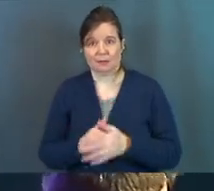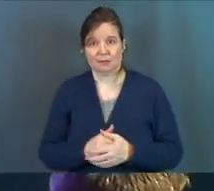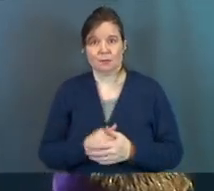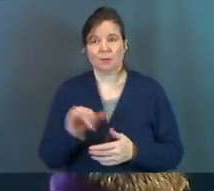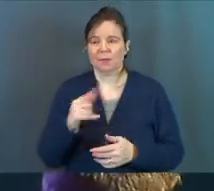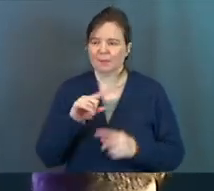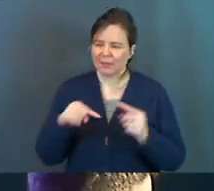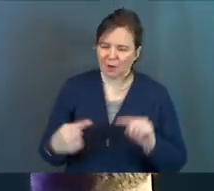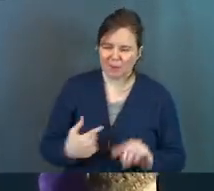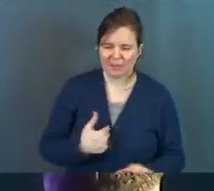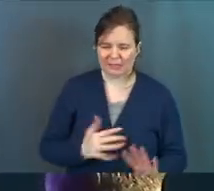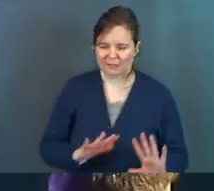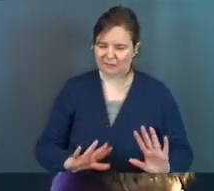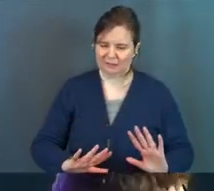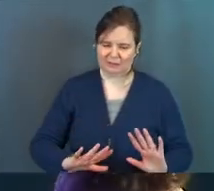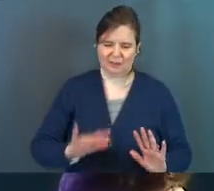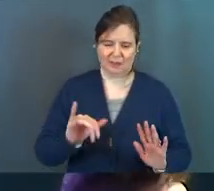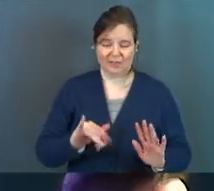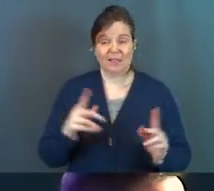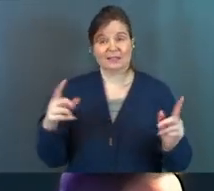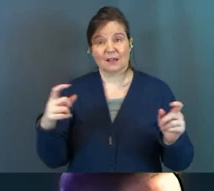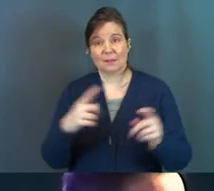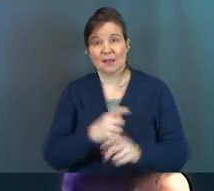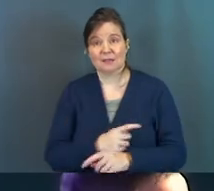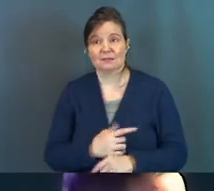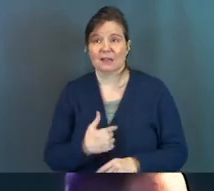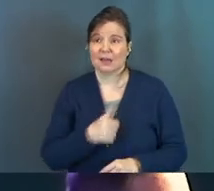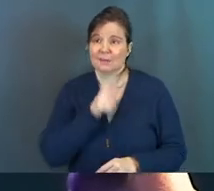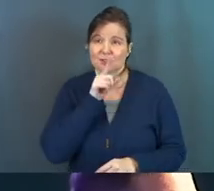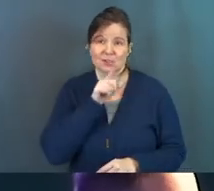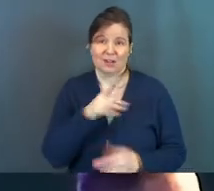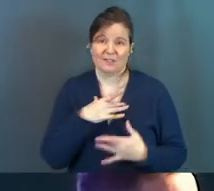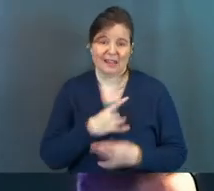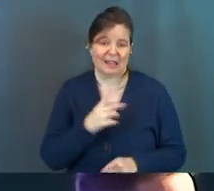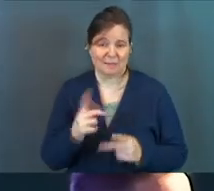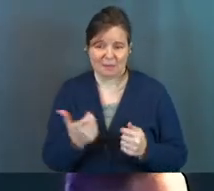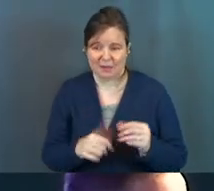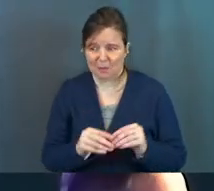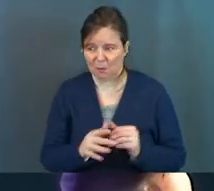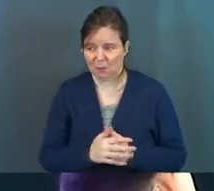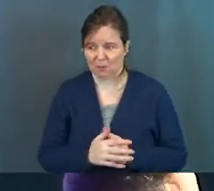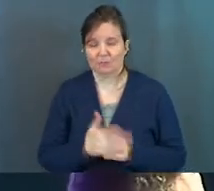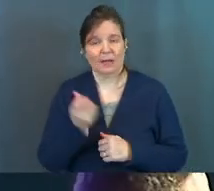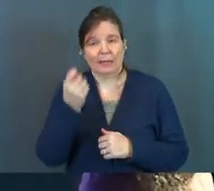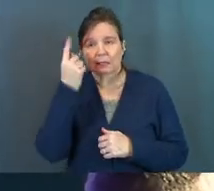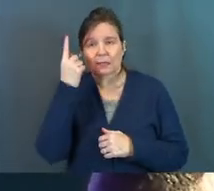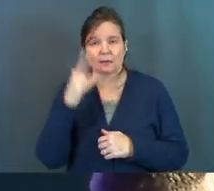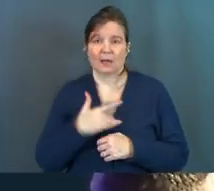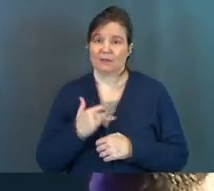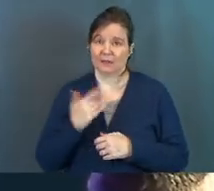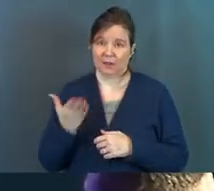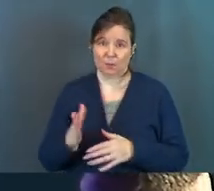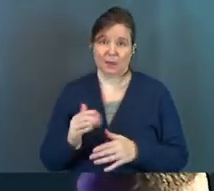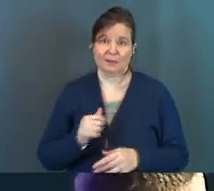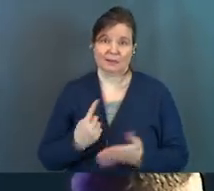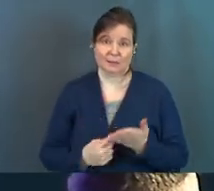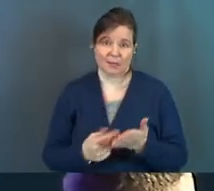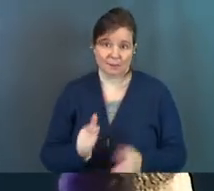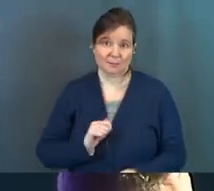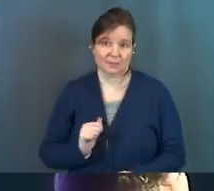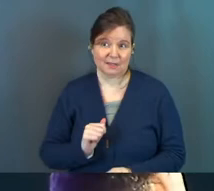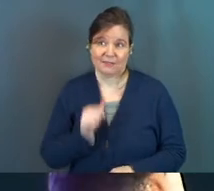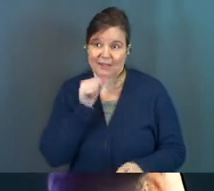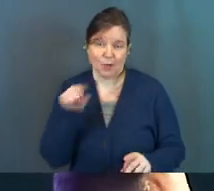And you're like, but they hurt me. And that's complex. And I'm not sure I even like people. I get it. I feel that way sometimes myself.